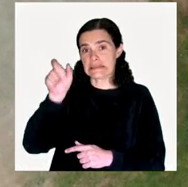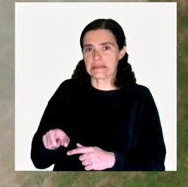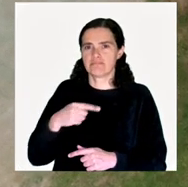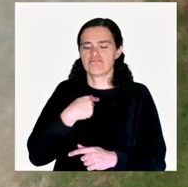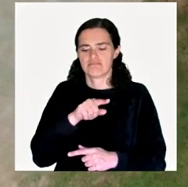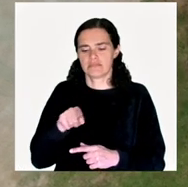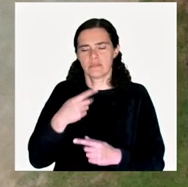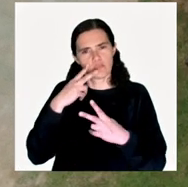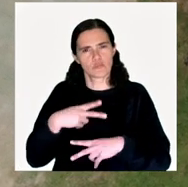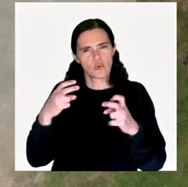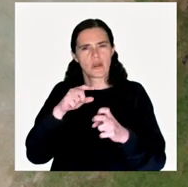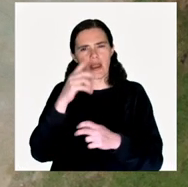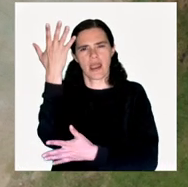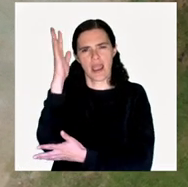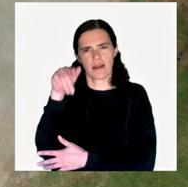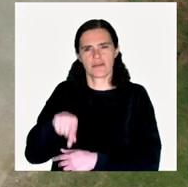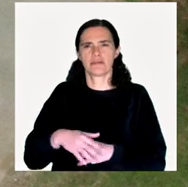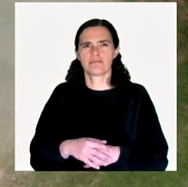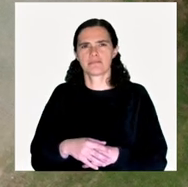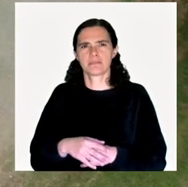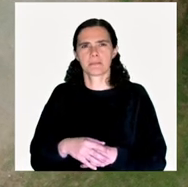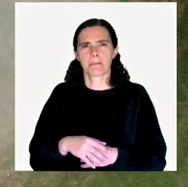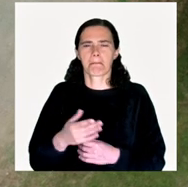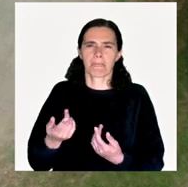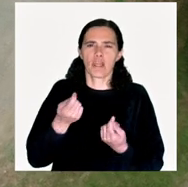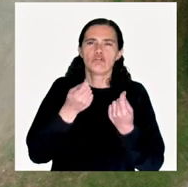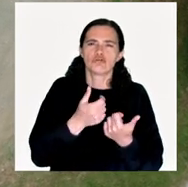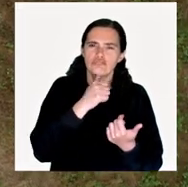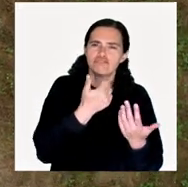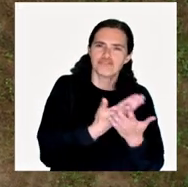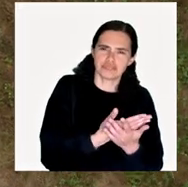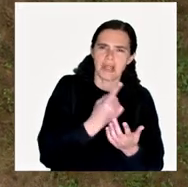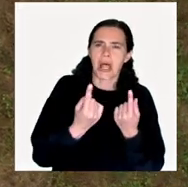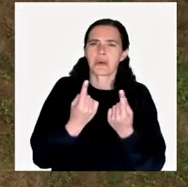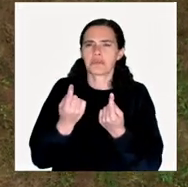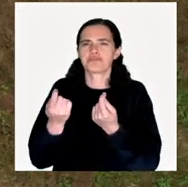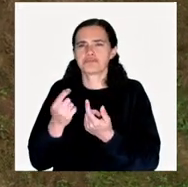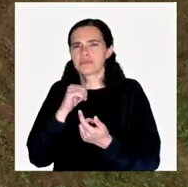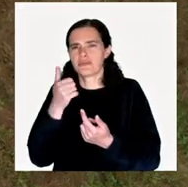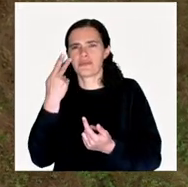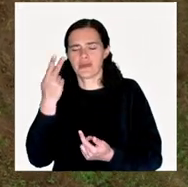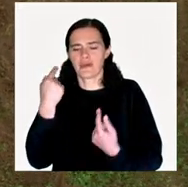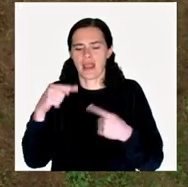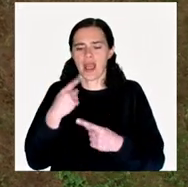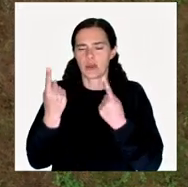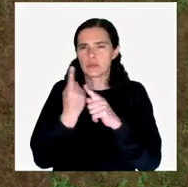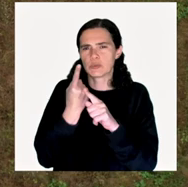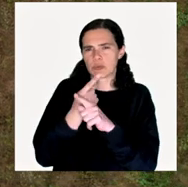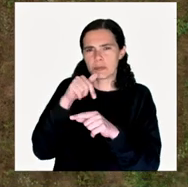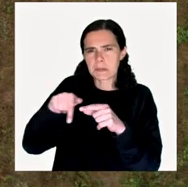Weiwei encountered this tree. Part of it dead, part of it still alive with